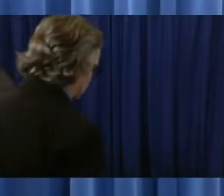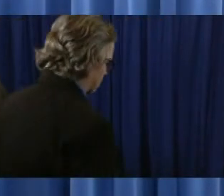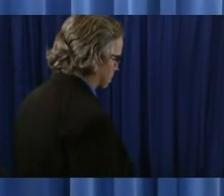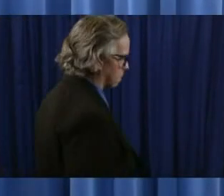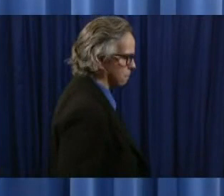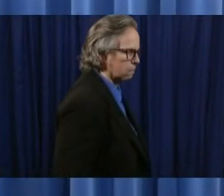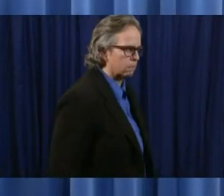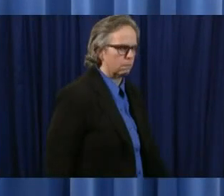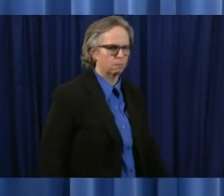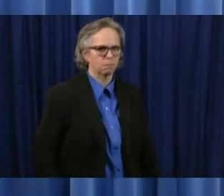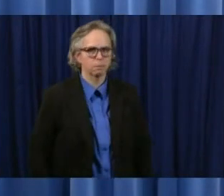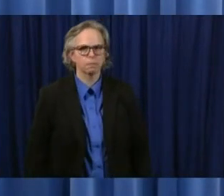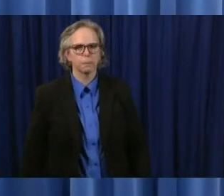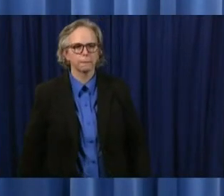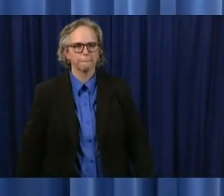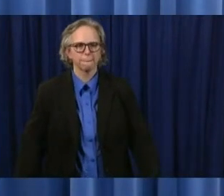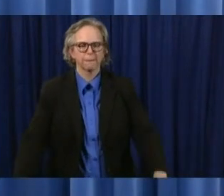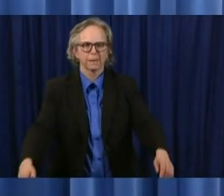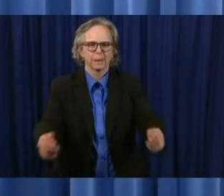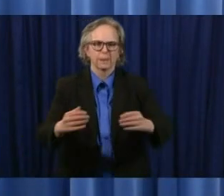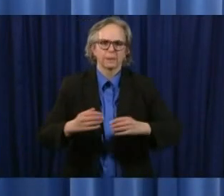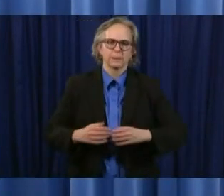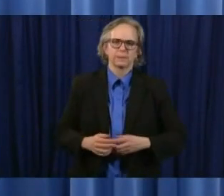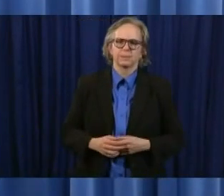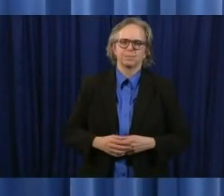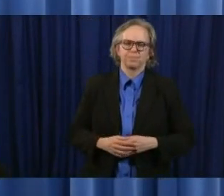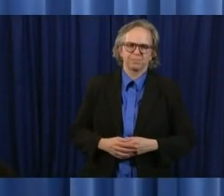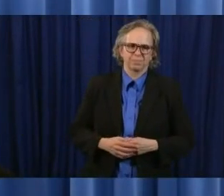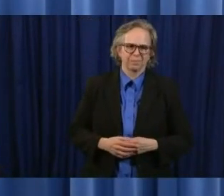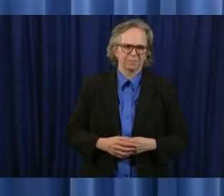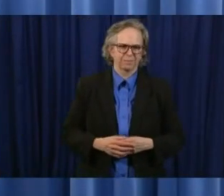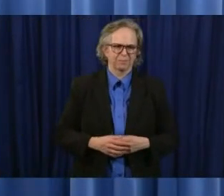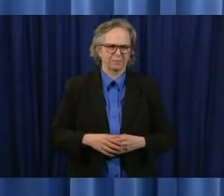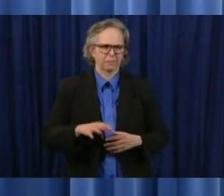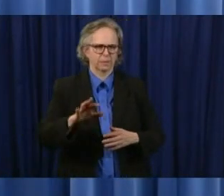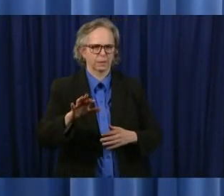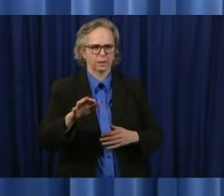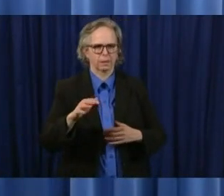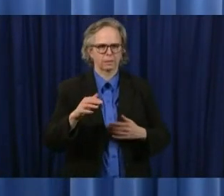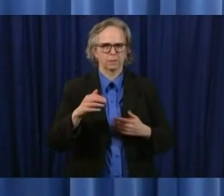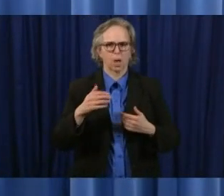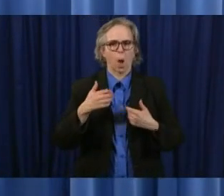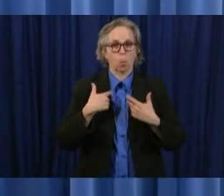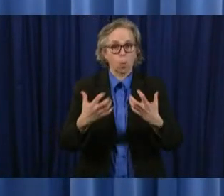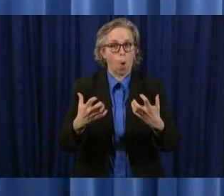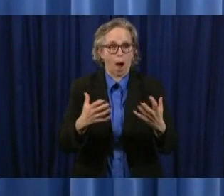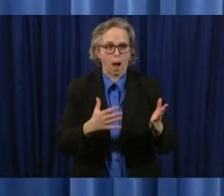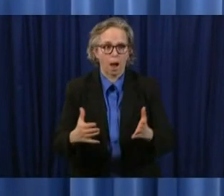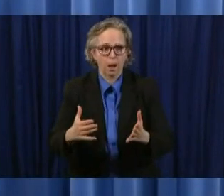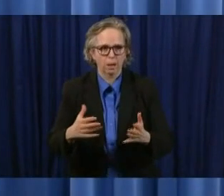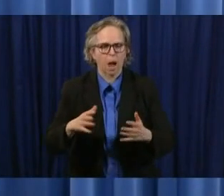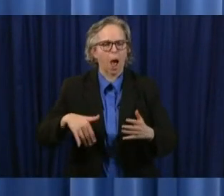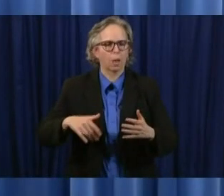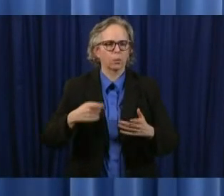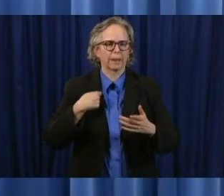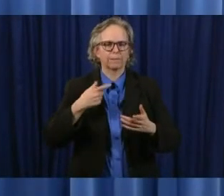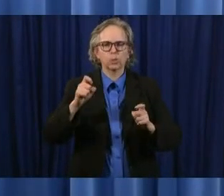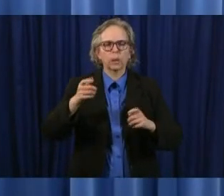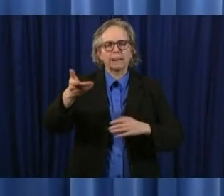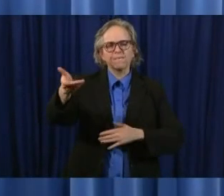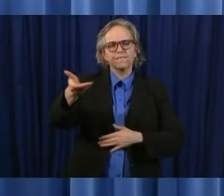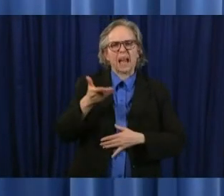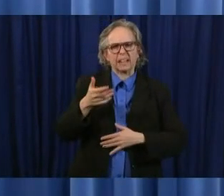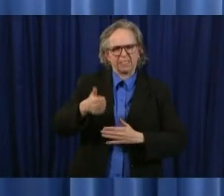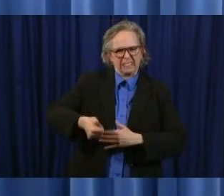we've been meaning to do this and we have not done it uh but to bring the director in we'll skype the director because the director